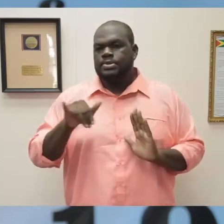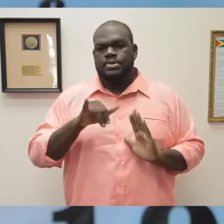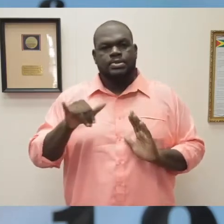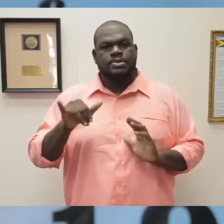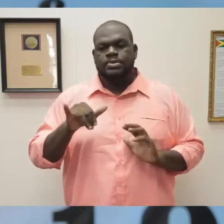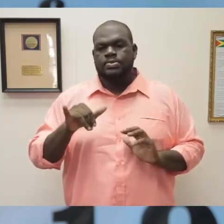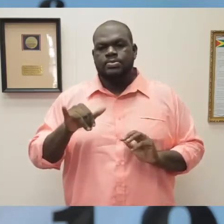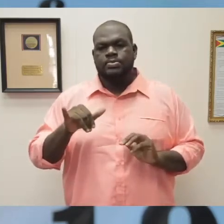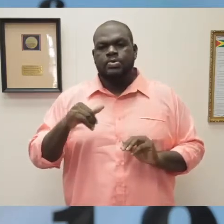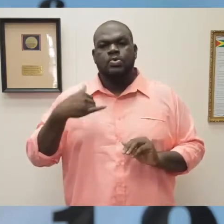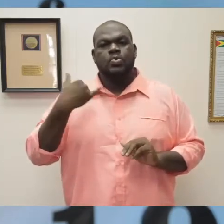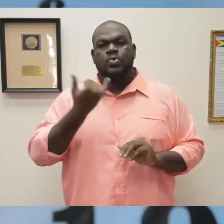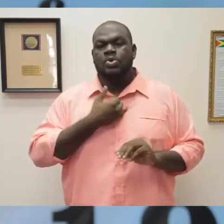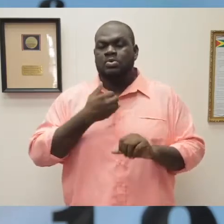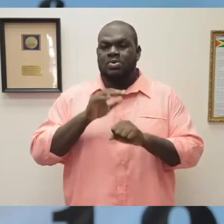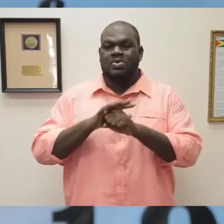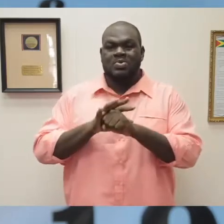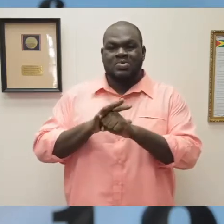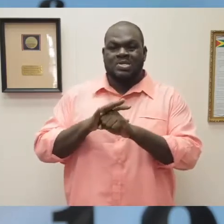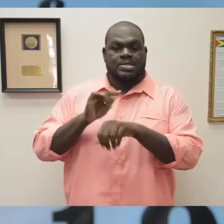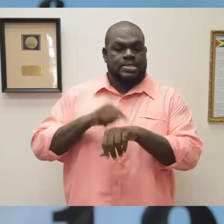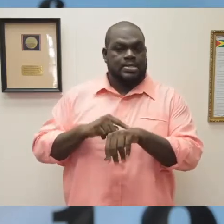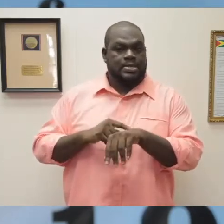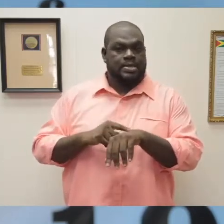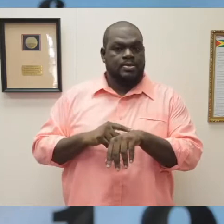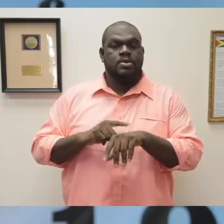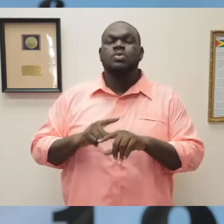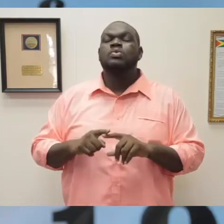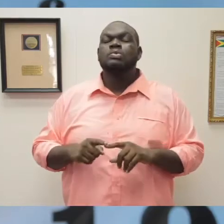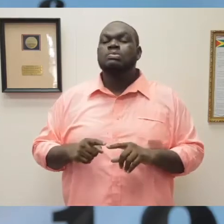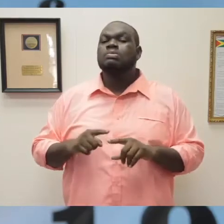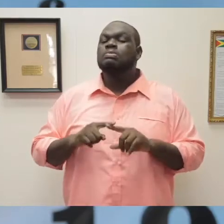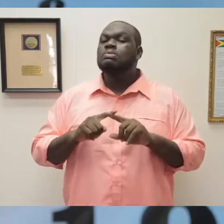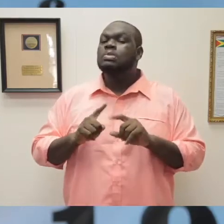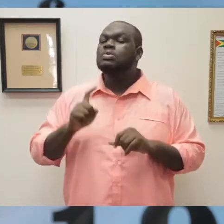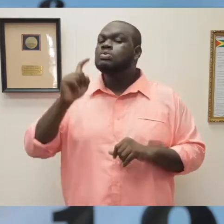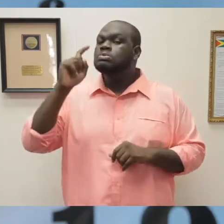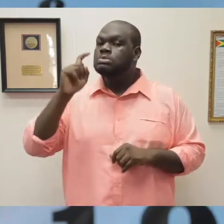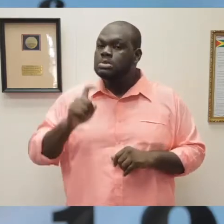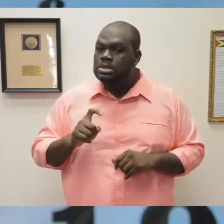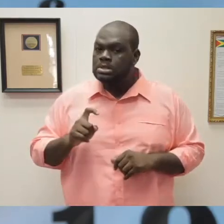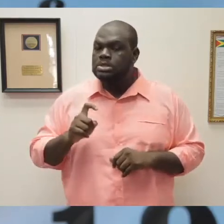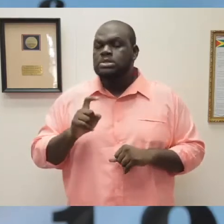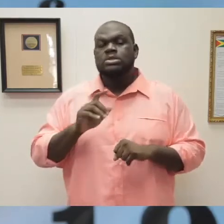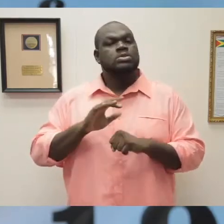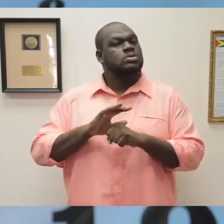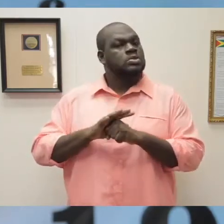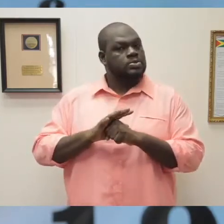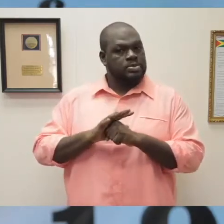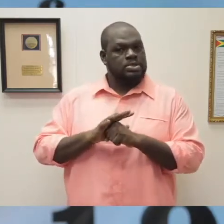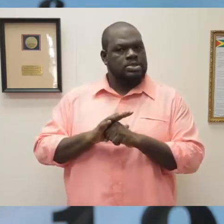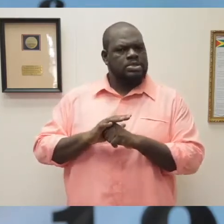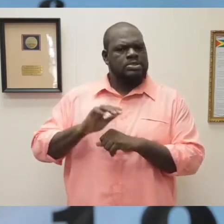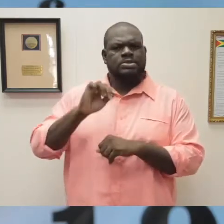must adopt COVID-19 attitudes of bringing together, but in different places.